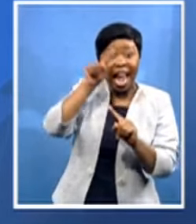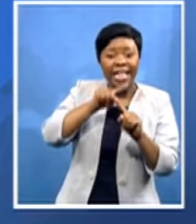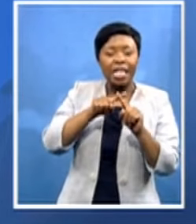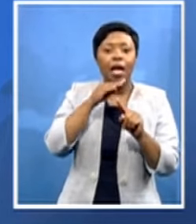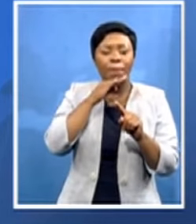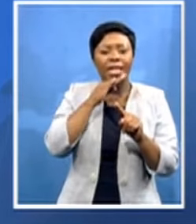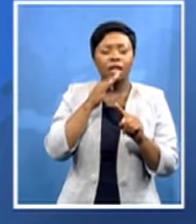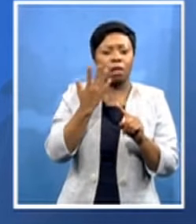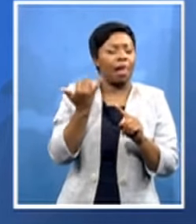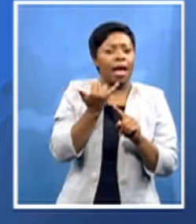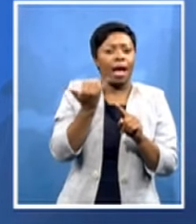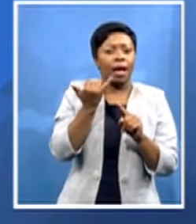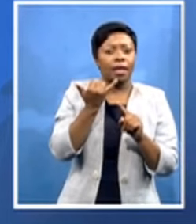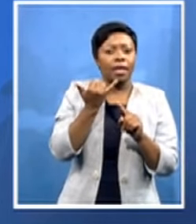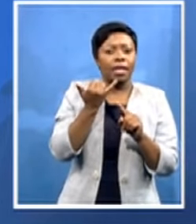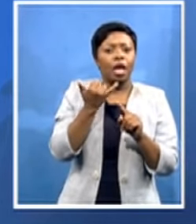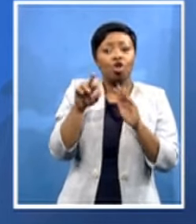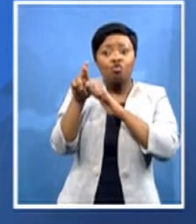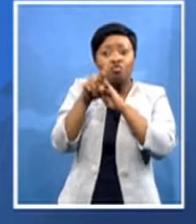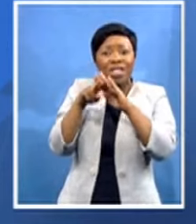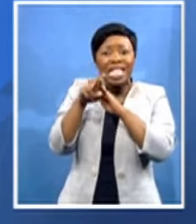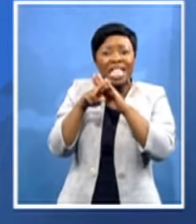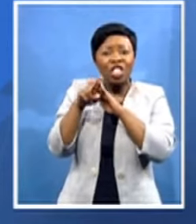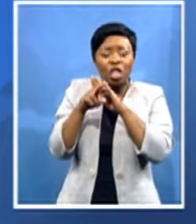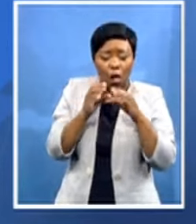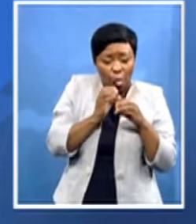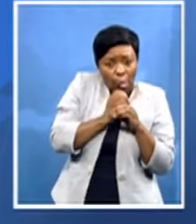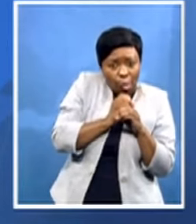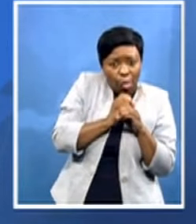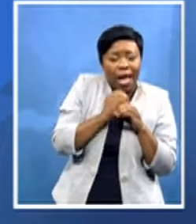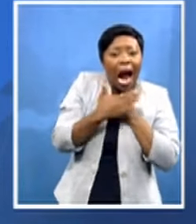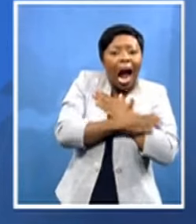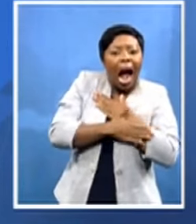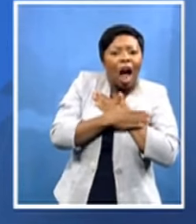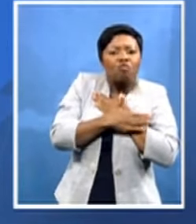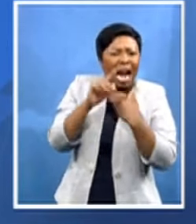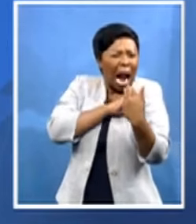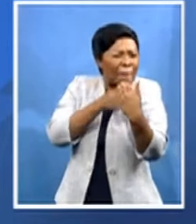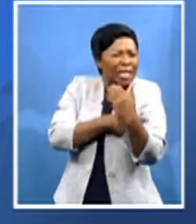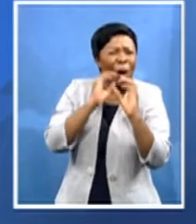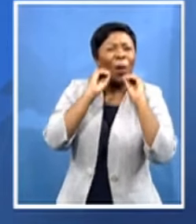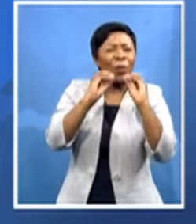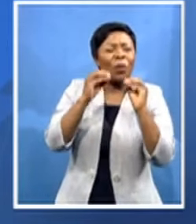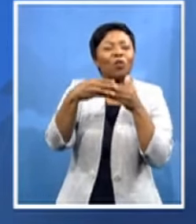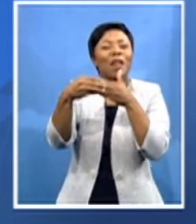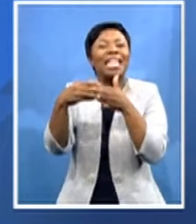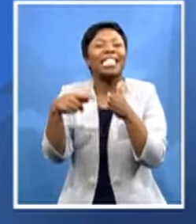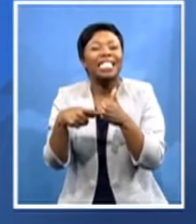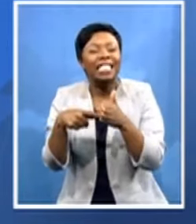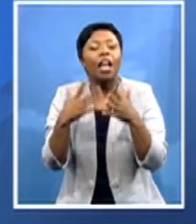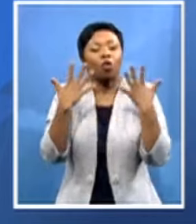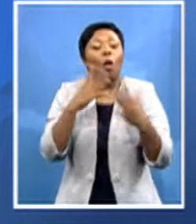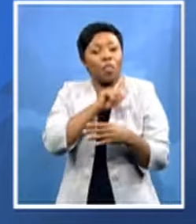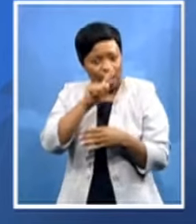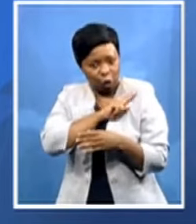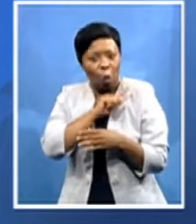regions with these small countries have no capacity to lead so hence everybody as a member of parliament he and